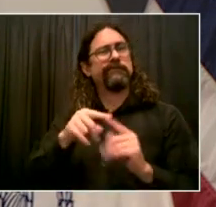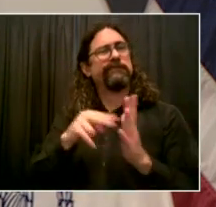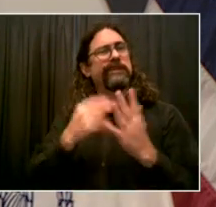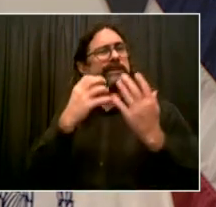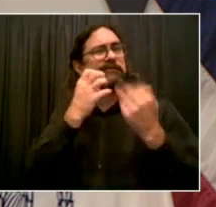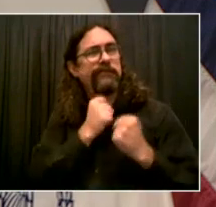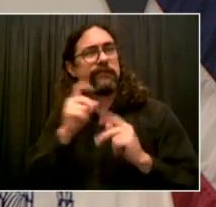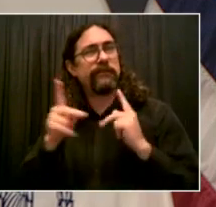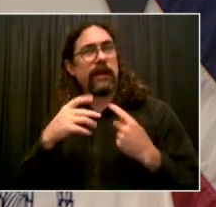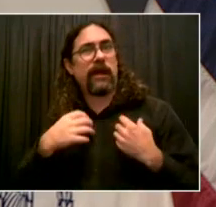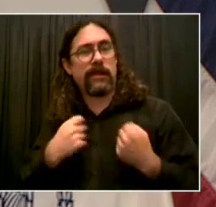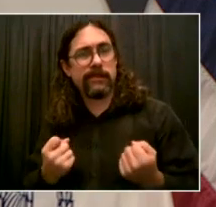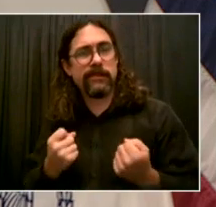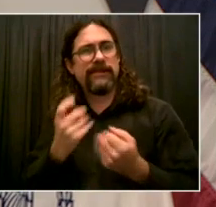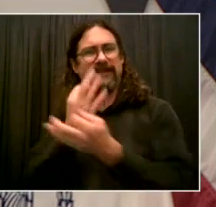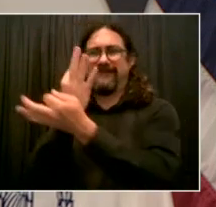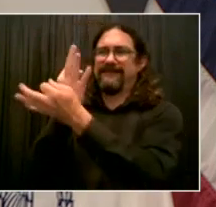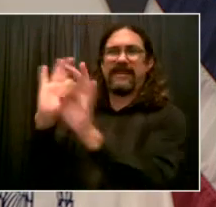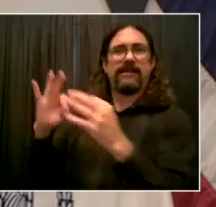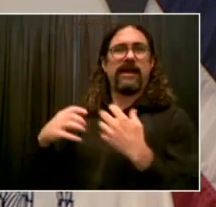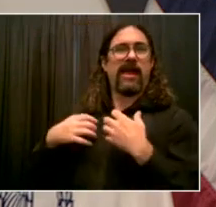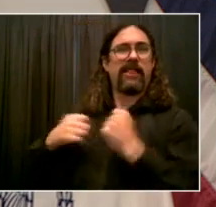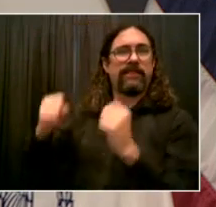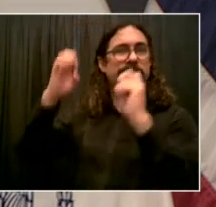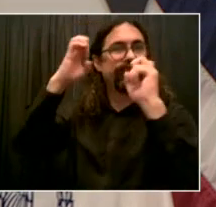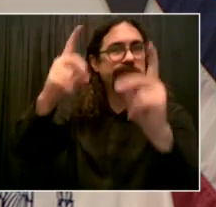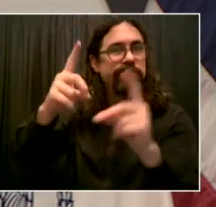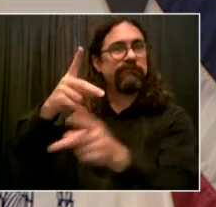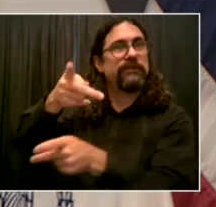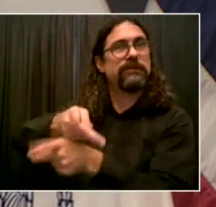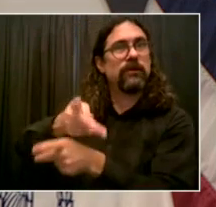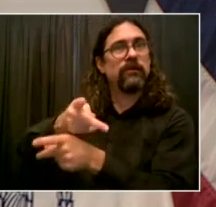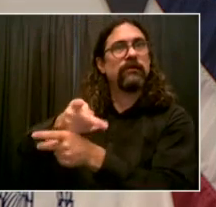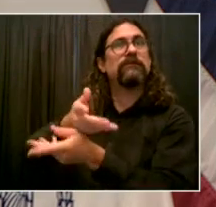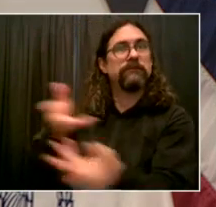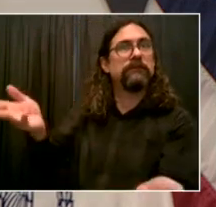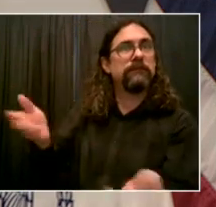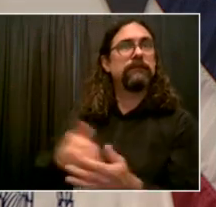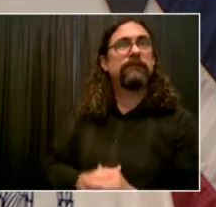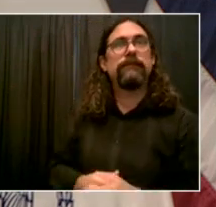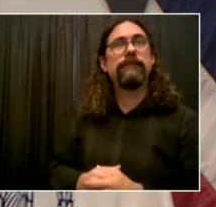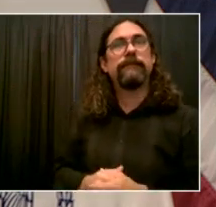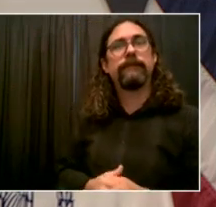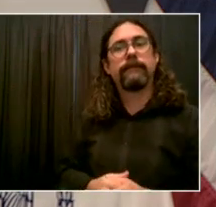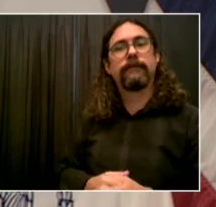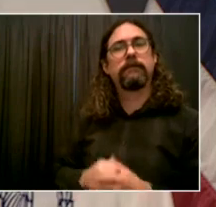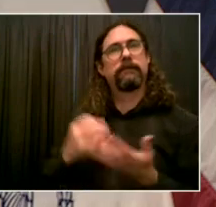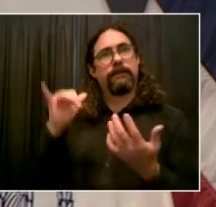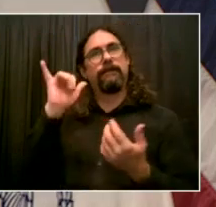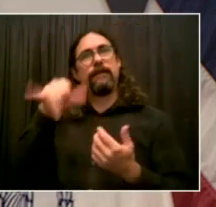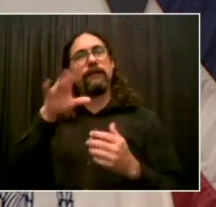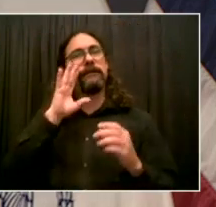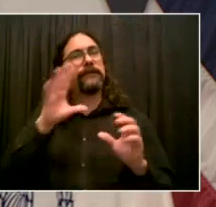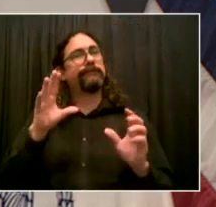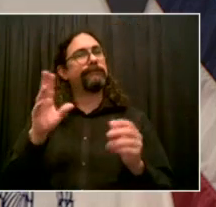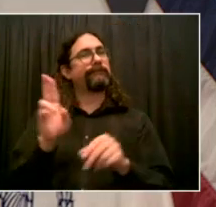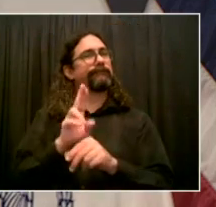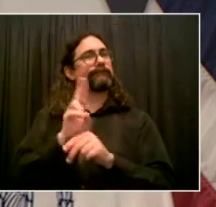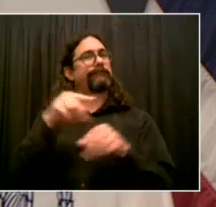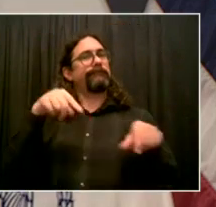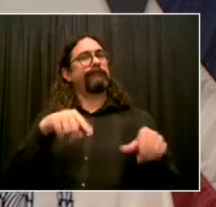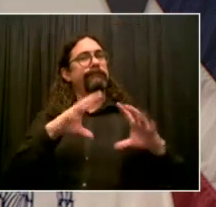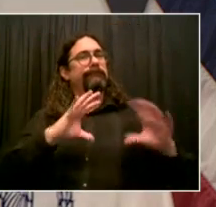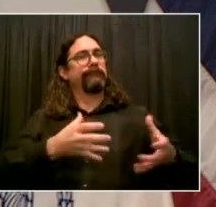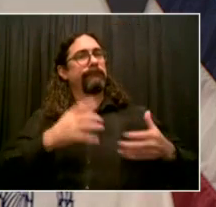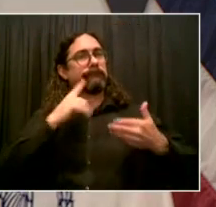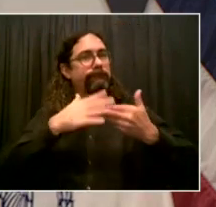to get people connected who haven't been before. And that's going to make us resilient. One of the things we learned in this crisis is folks who had not had access to